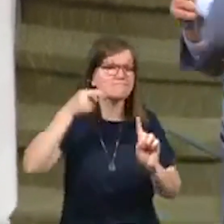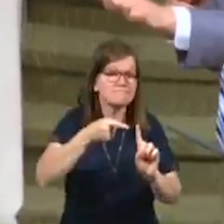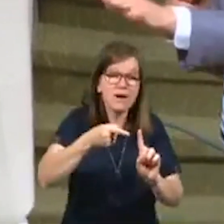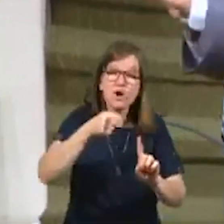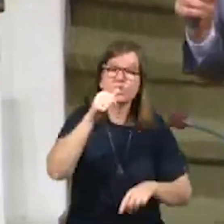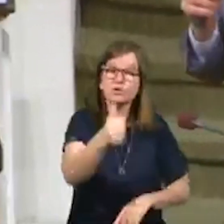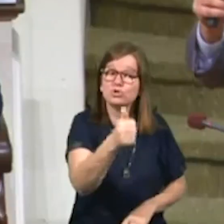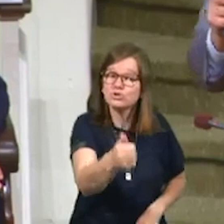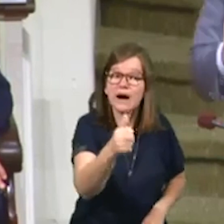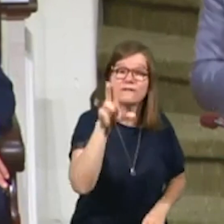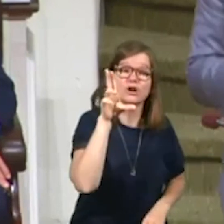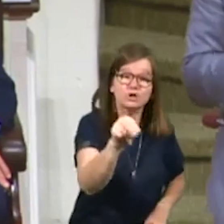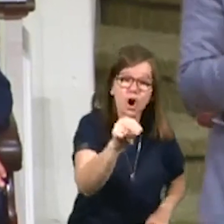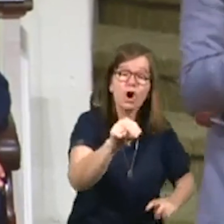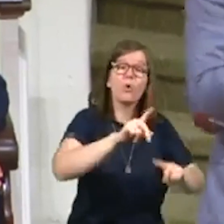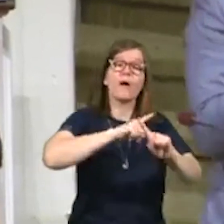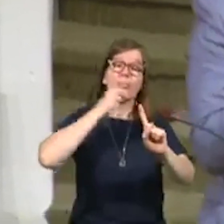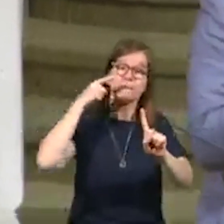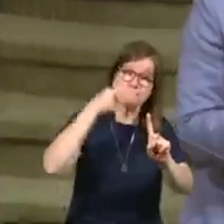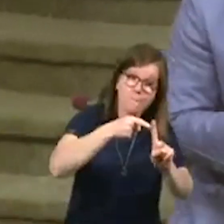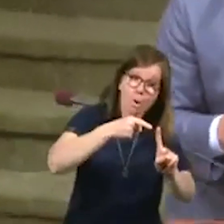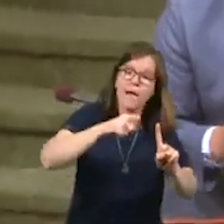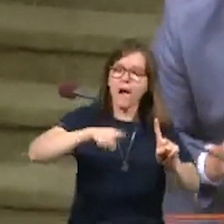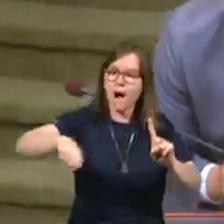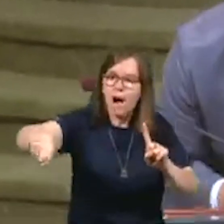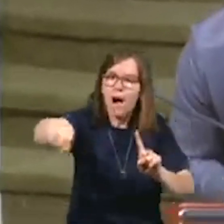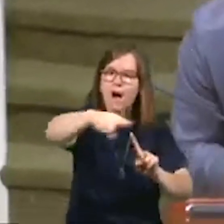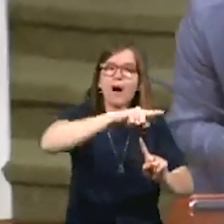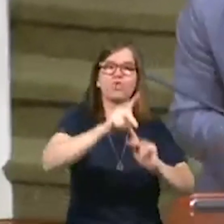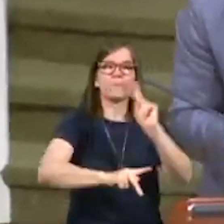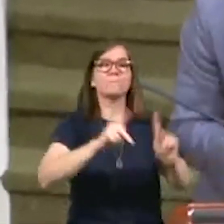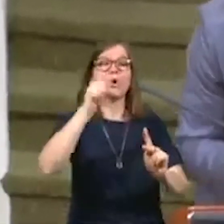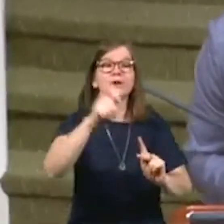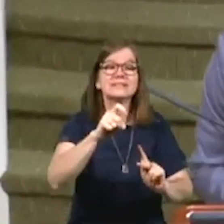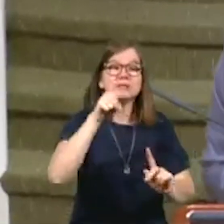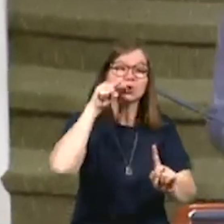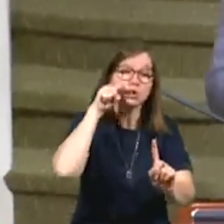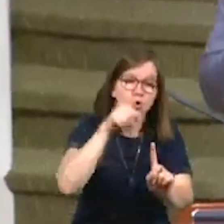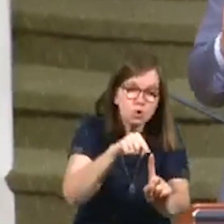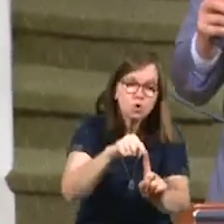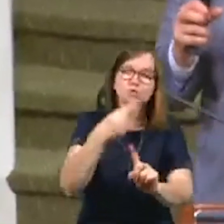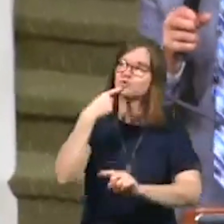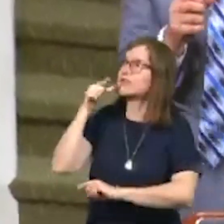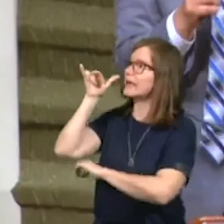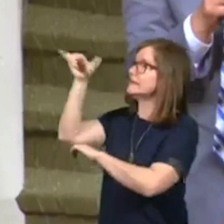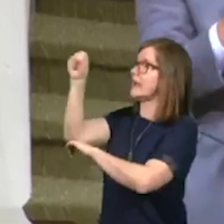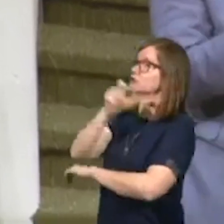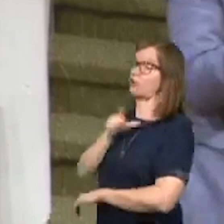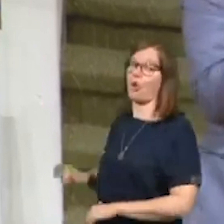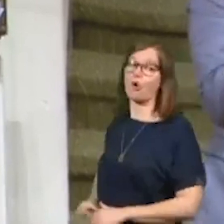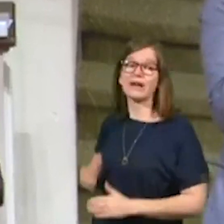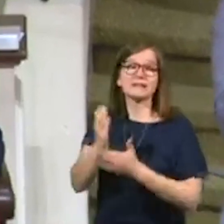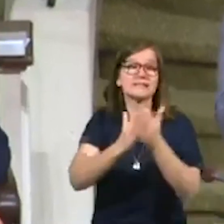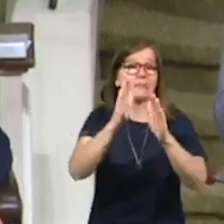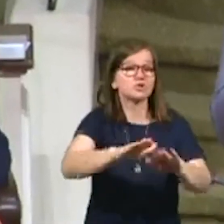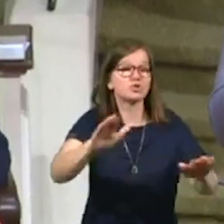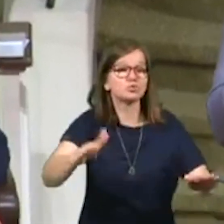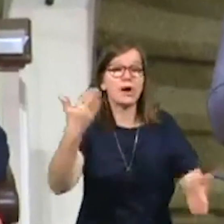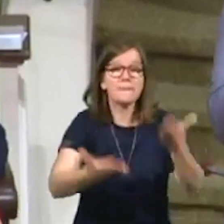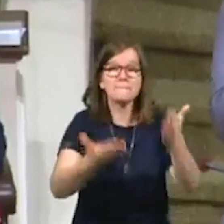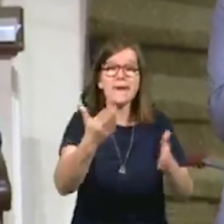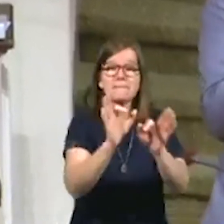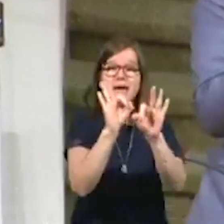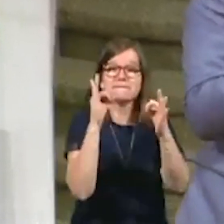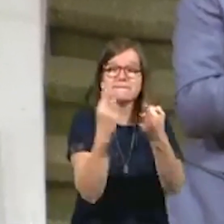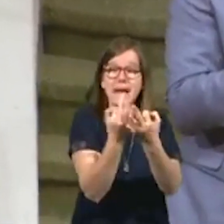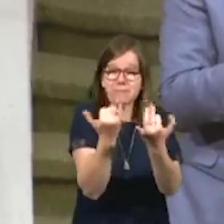There are people in this world that need you to say yes, Lord. Yes, Lord. There are some children. Hey, maybe there's a family